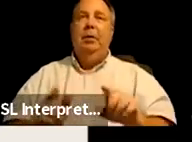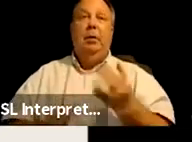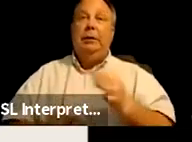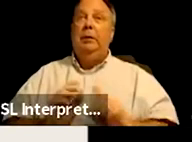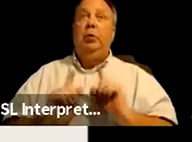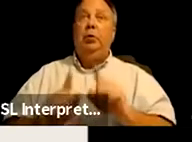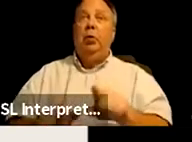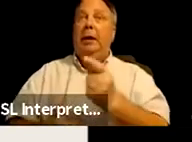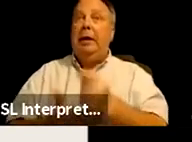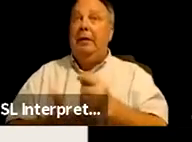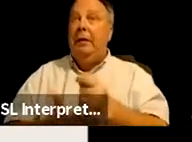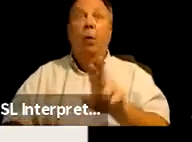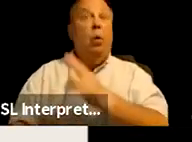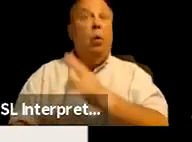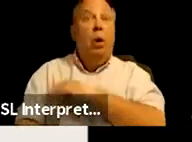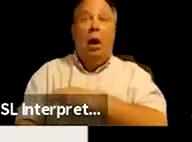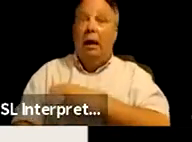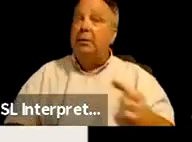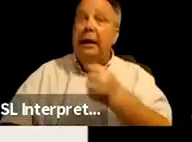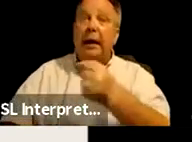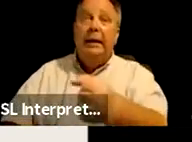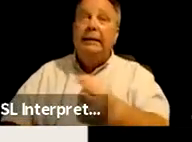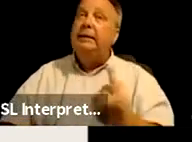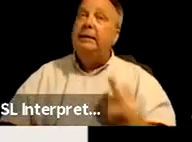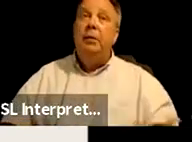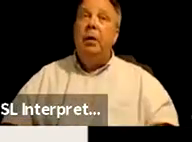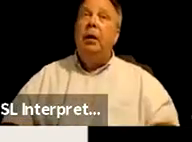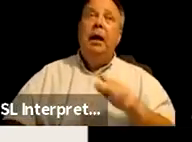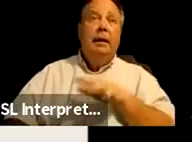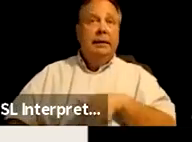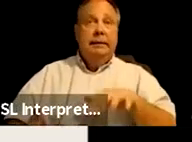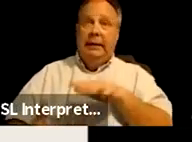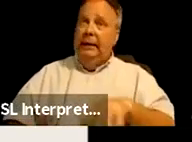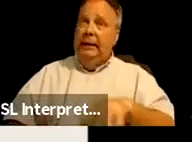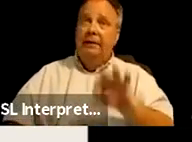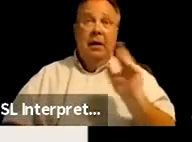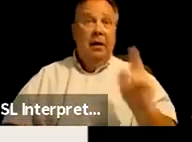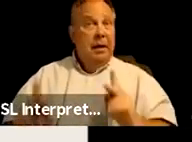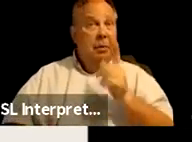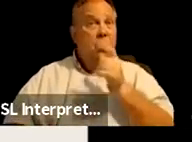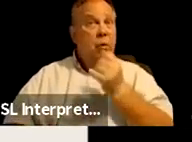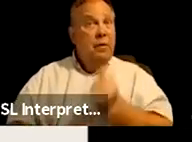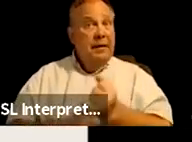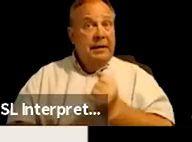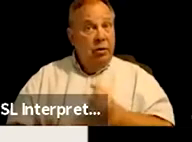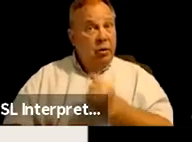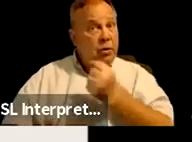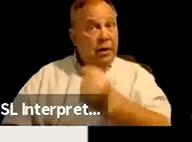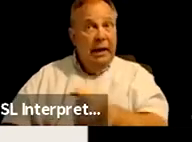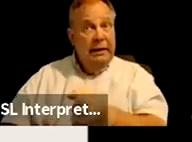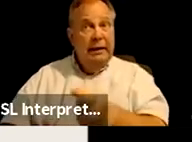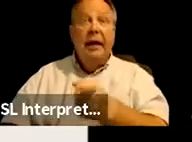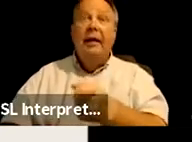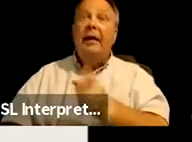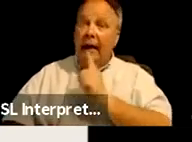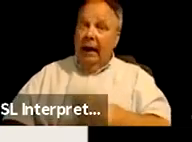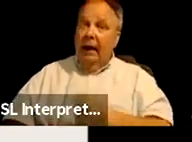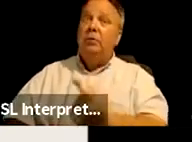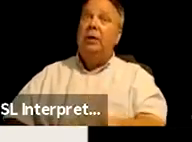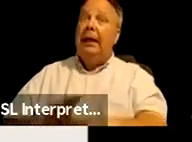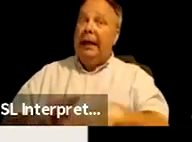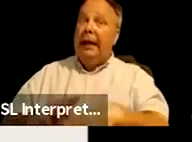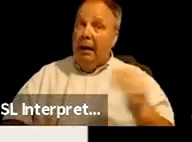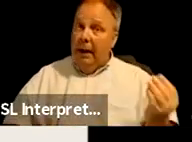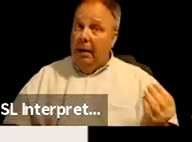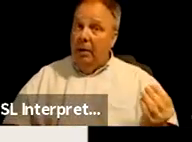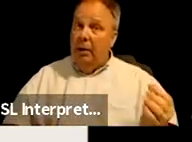therapist or hospitalizing someone. Um, studies have found that people who've been institutionalized, they actually come out of the